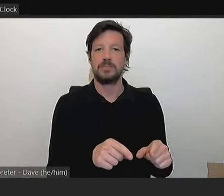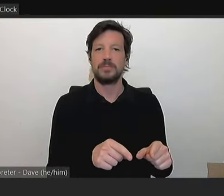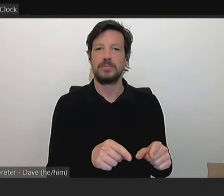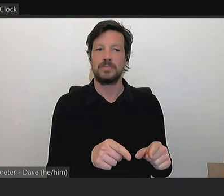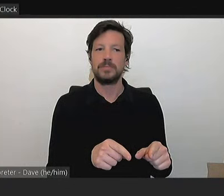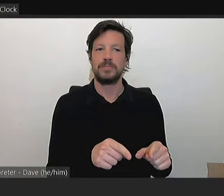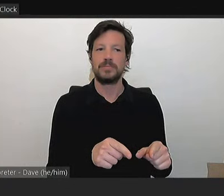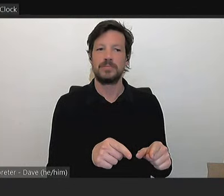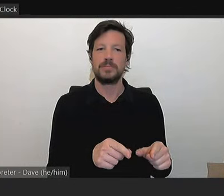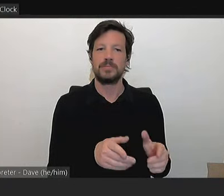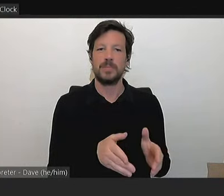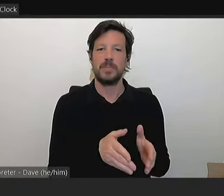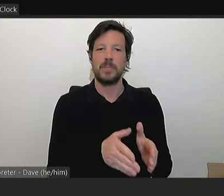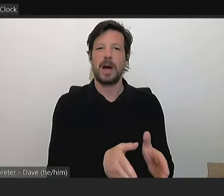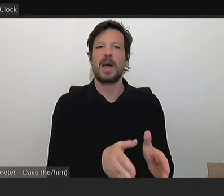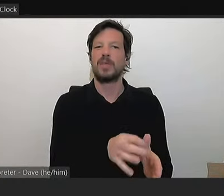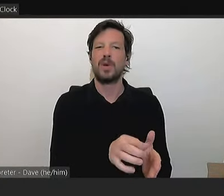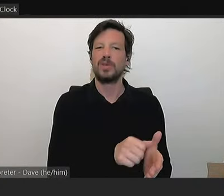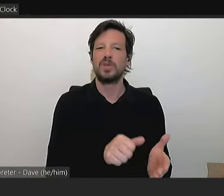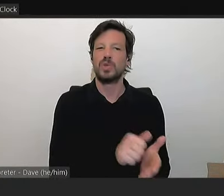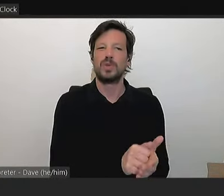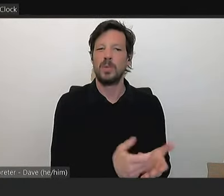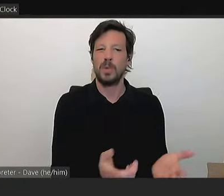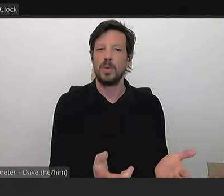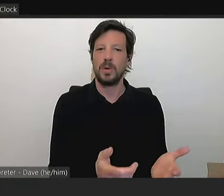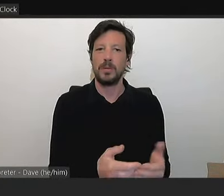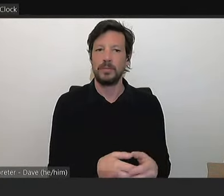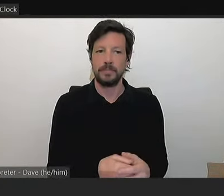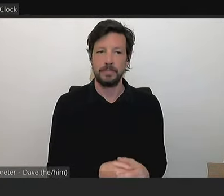the current pathway, the way it, it stands now.